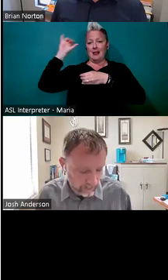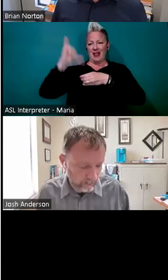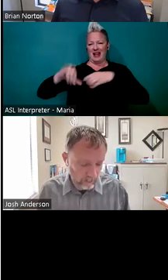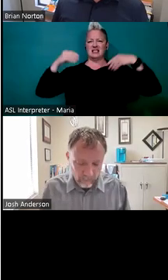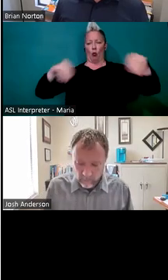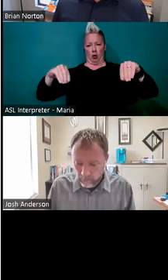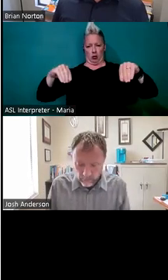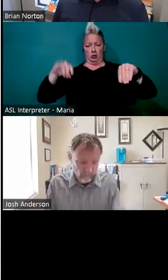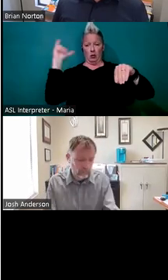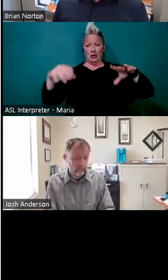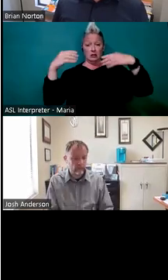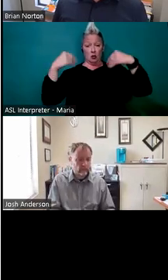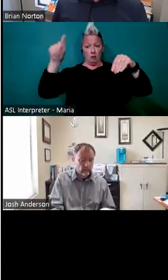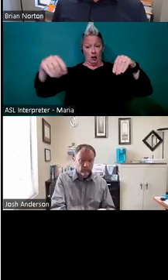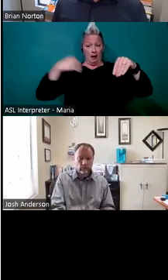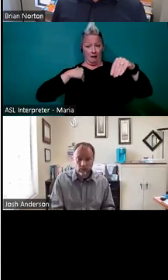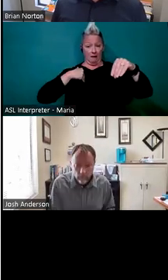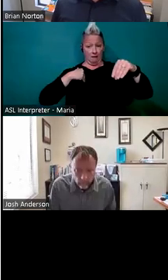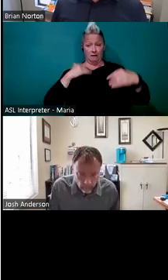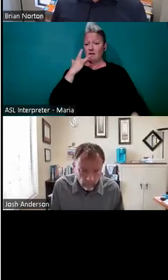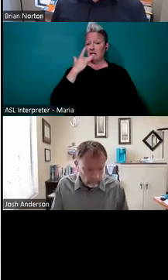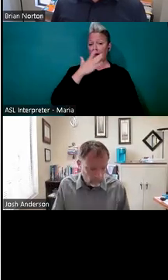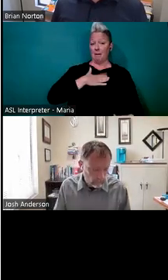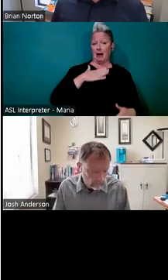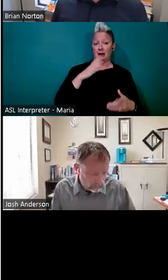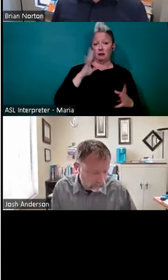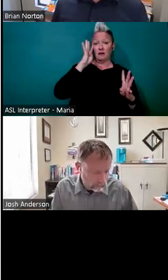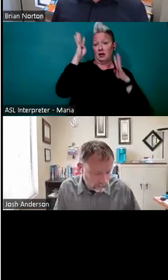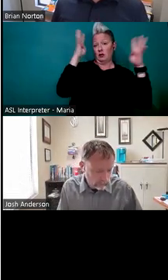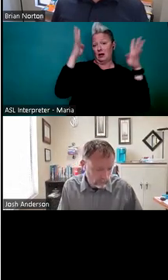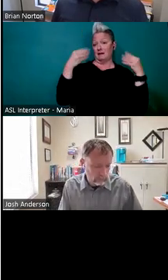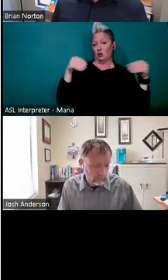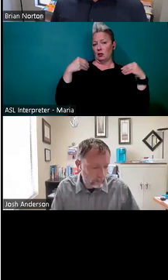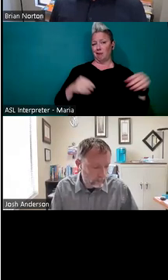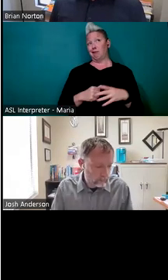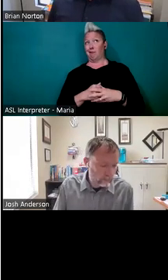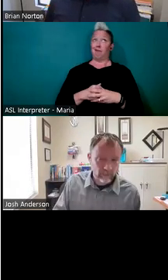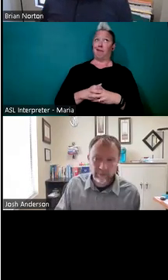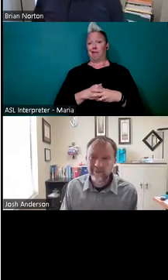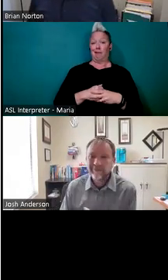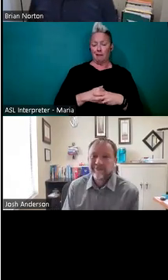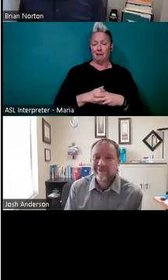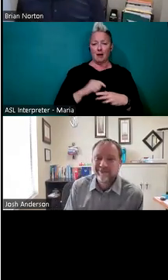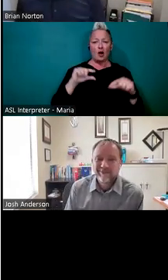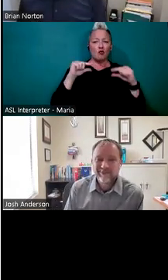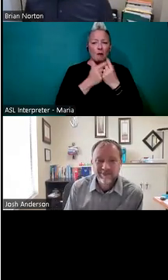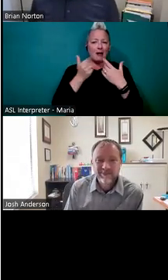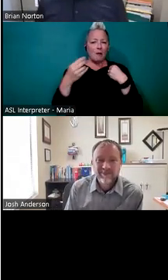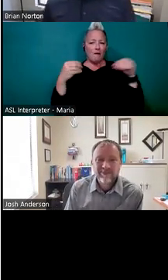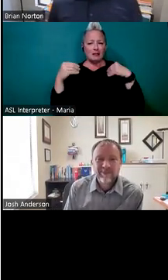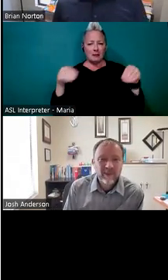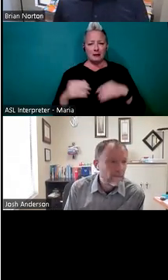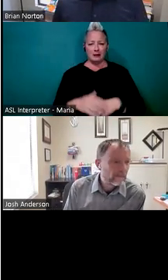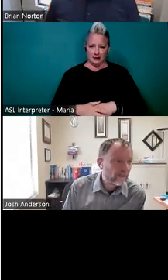store. Luckily, my scenario was a very creative store. So I think our group had a little more leeway. So